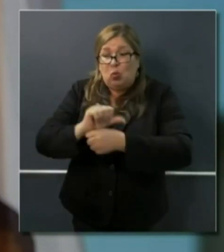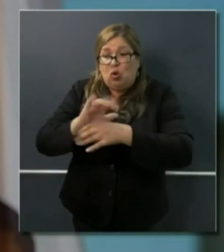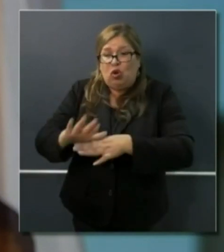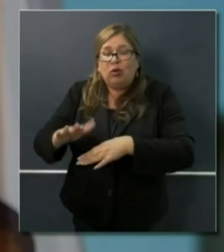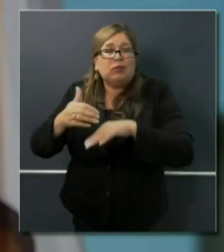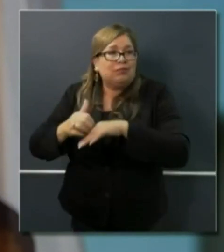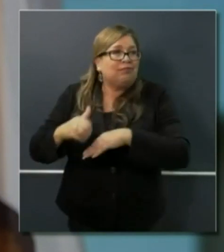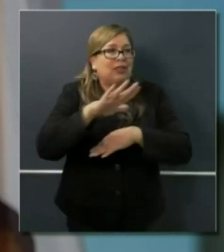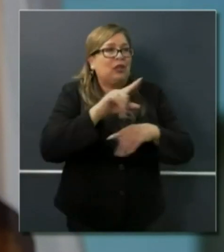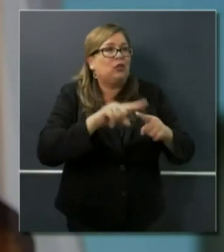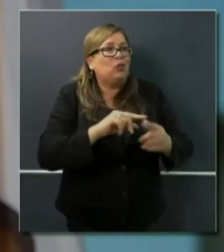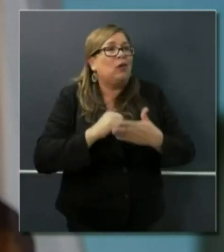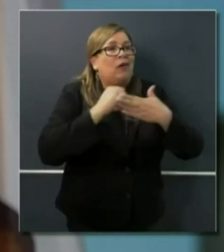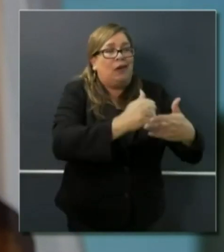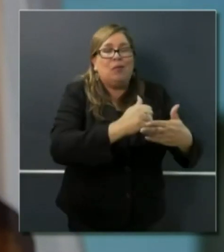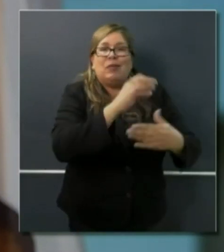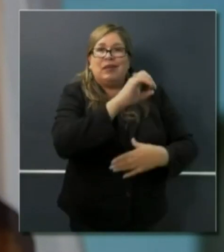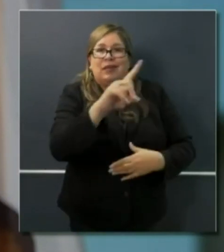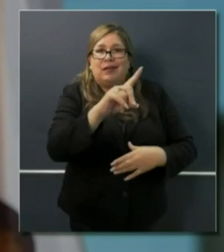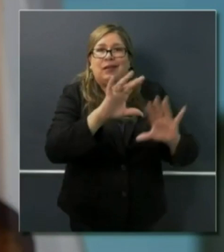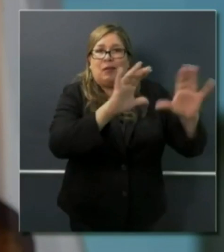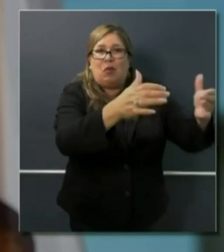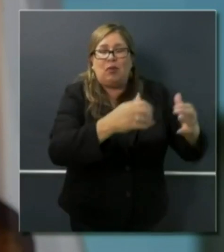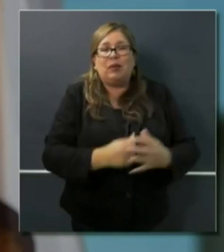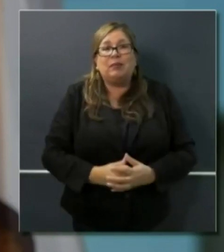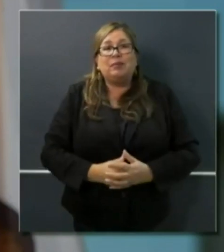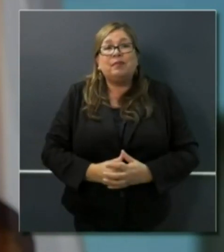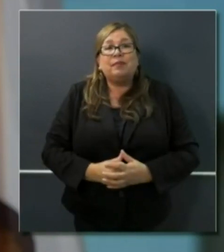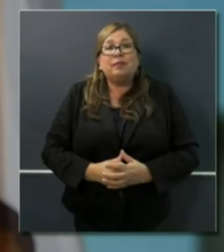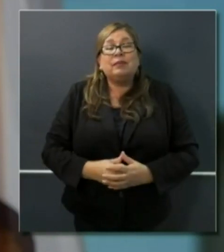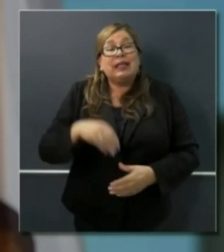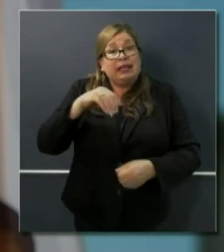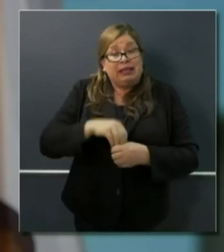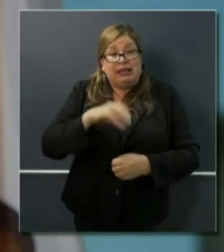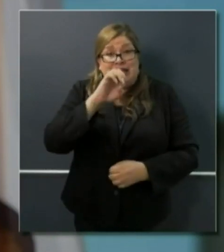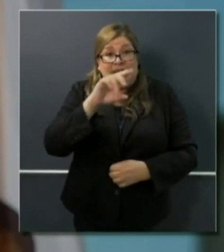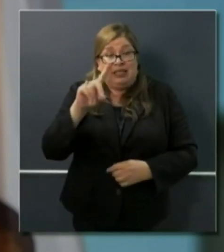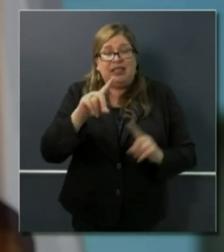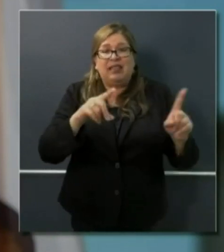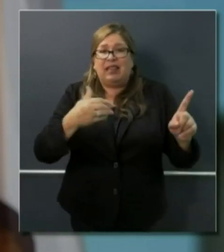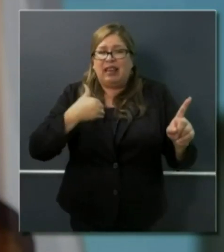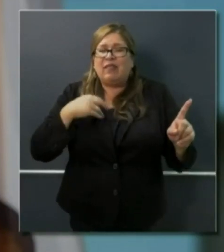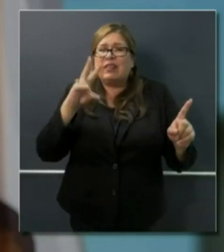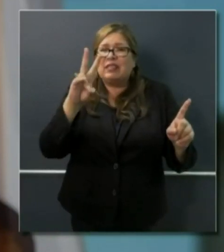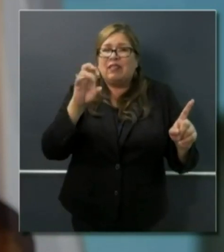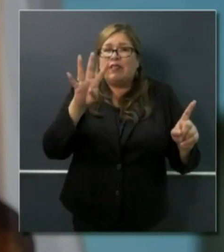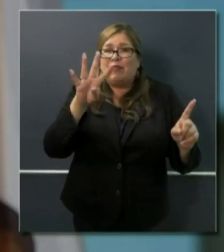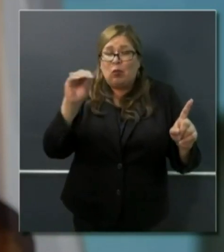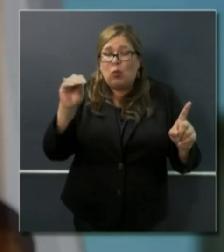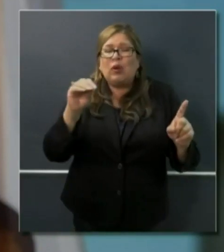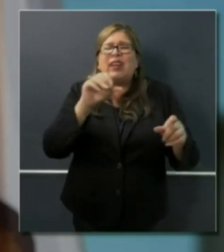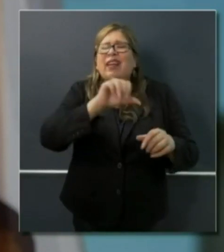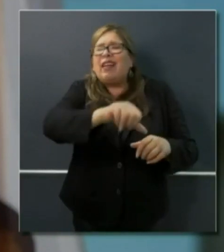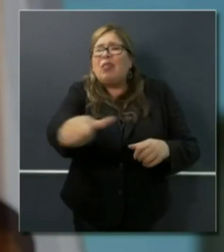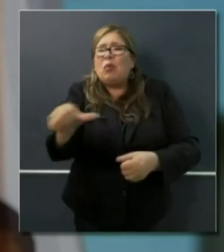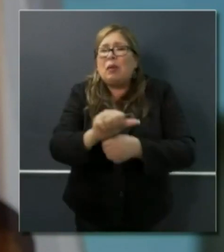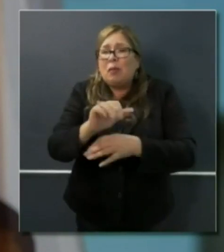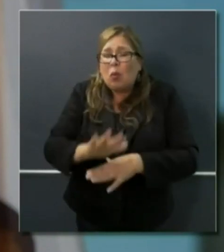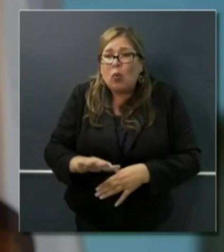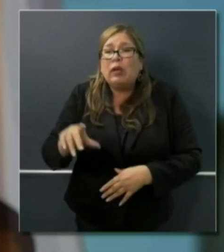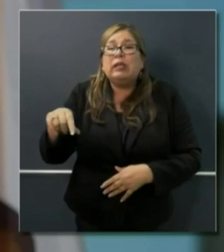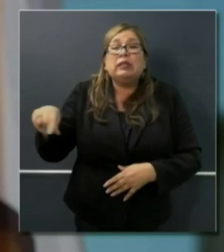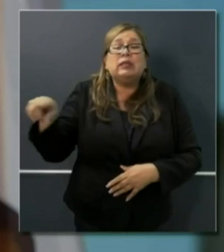demand. 740 individuals within EDD have repositioned themselves, gotten